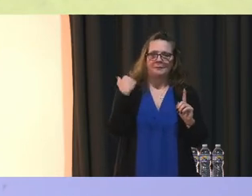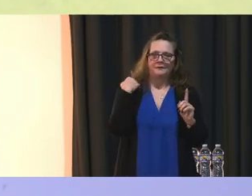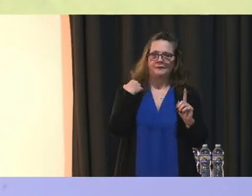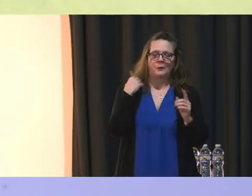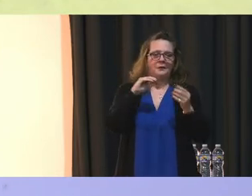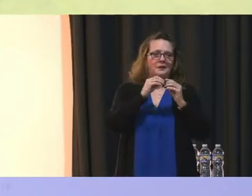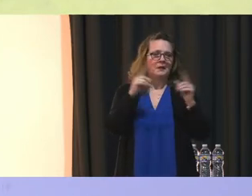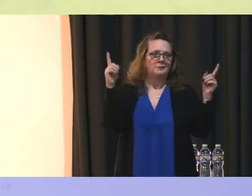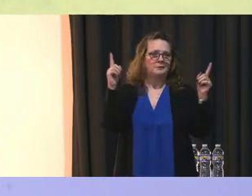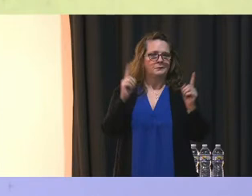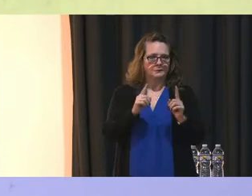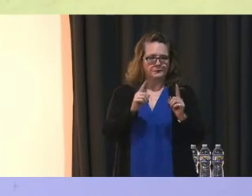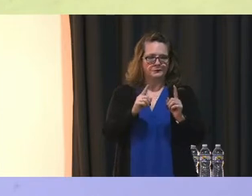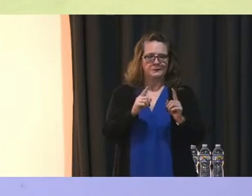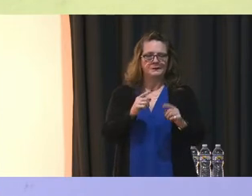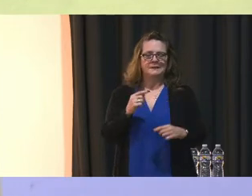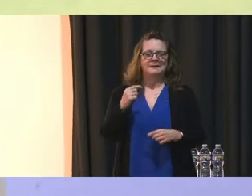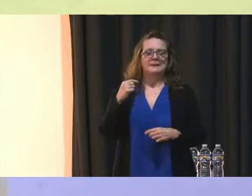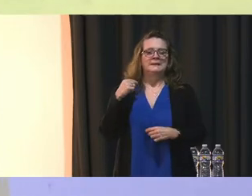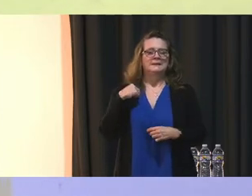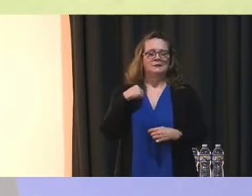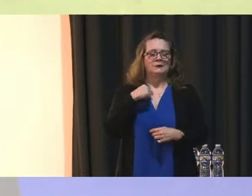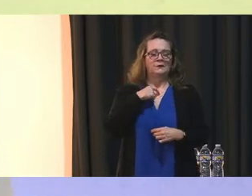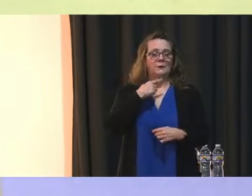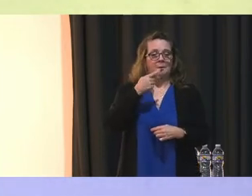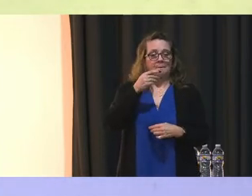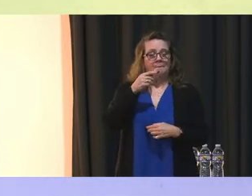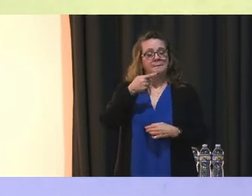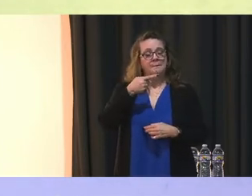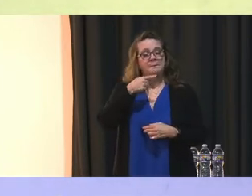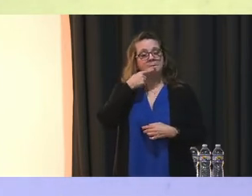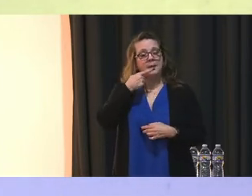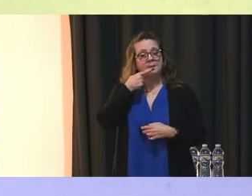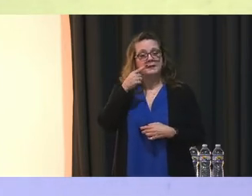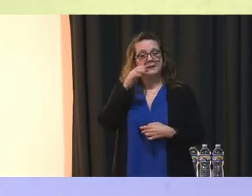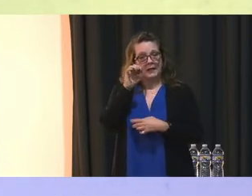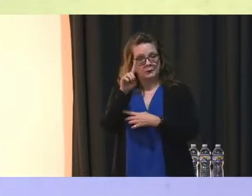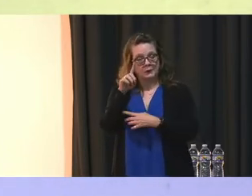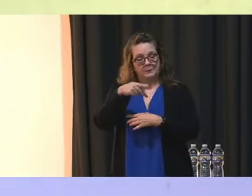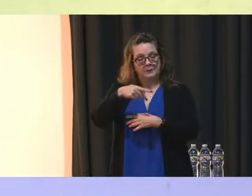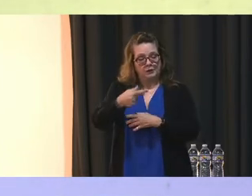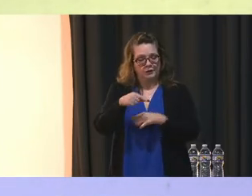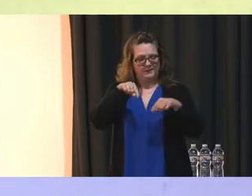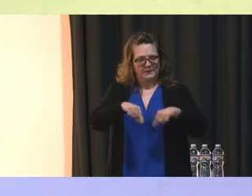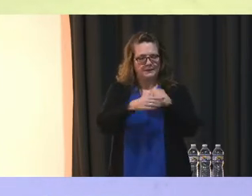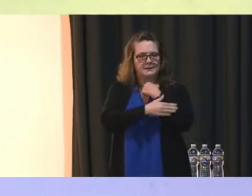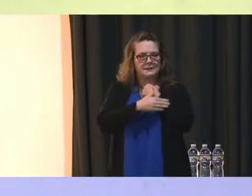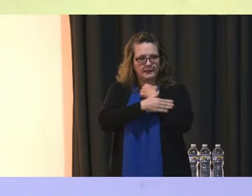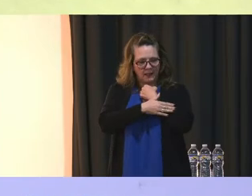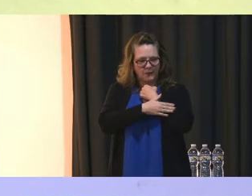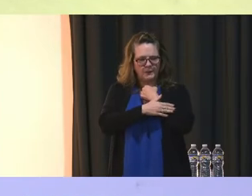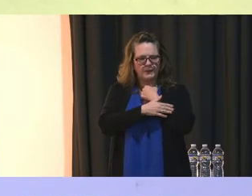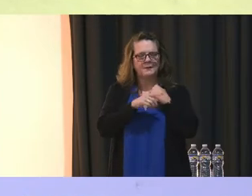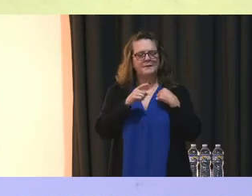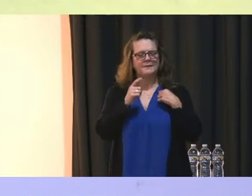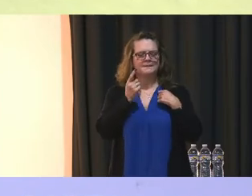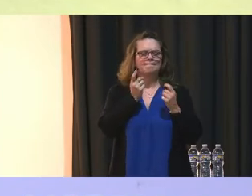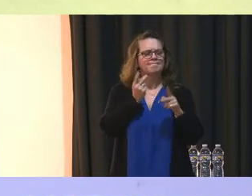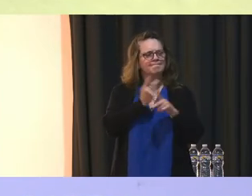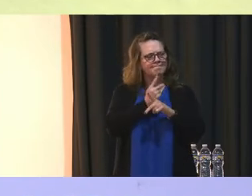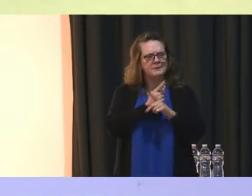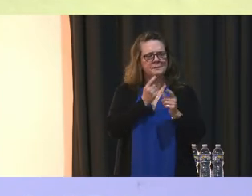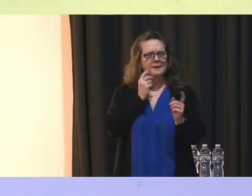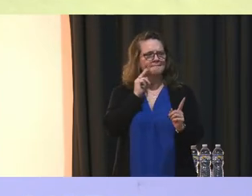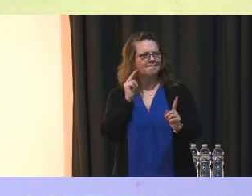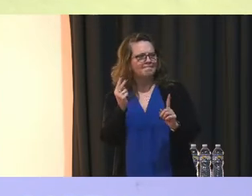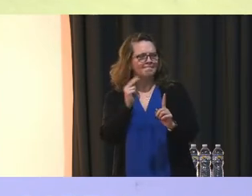we've had to take a different stance in public education and in the Prince George's County And how we look at this and address it One of the things